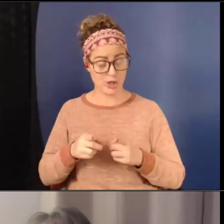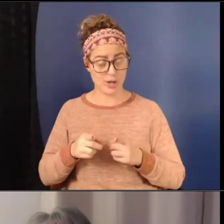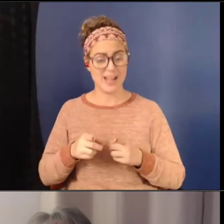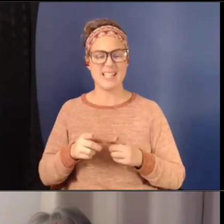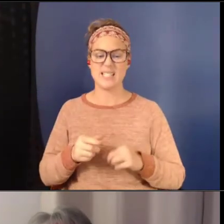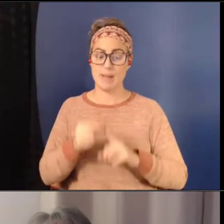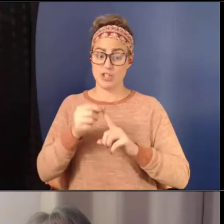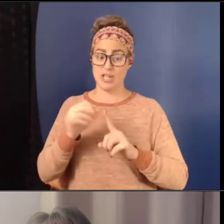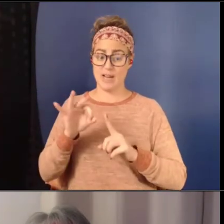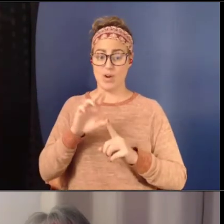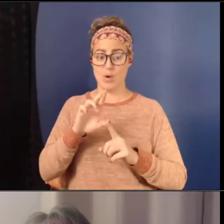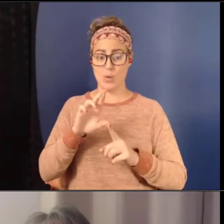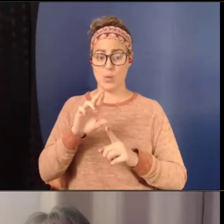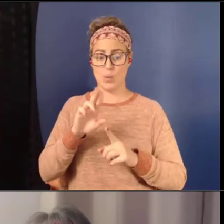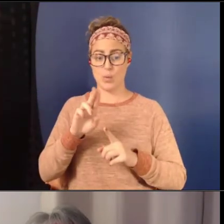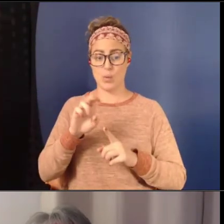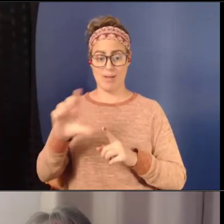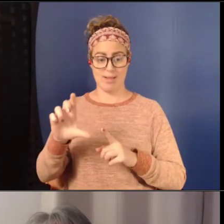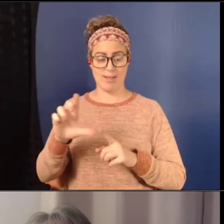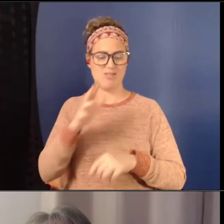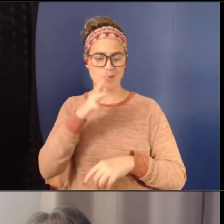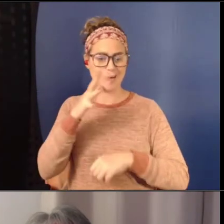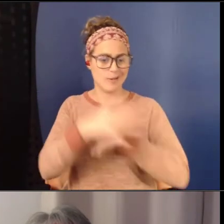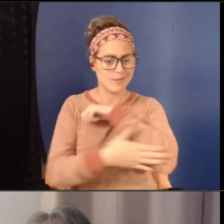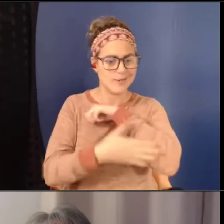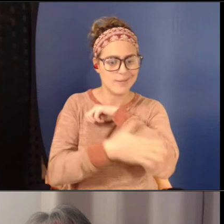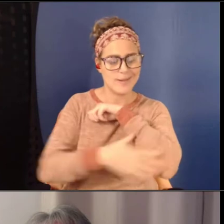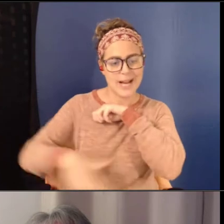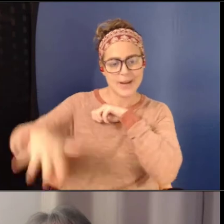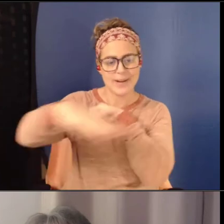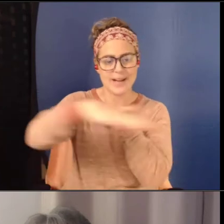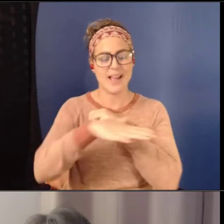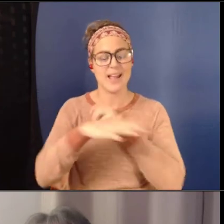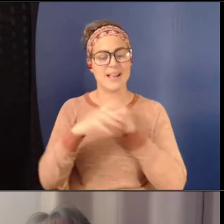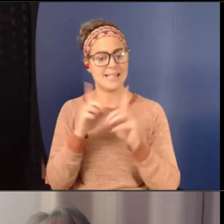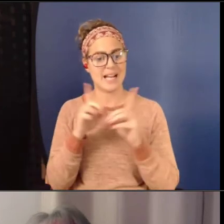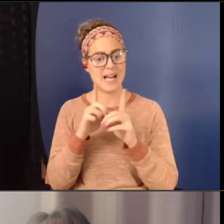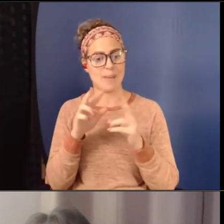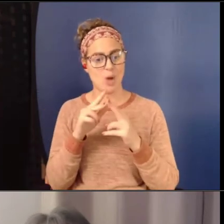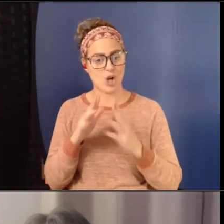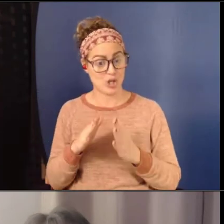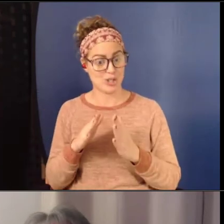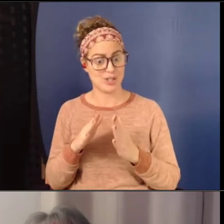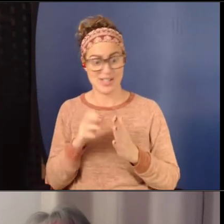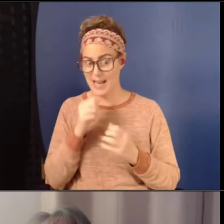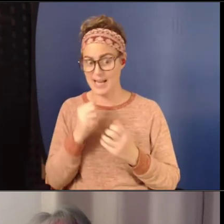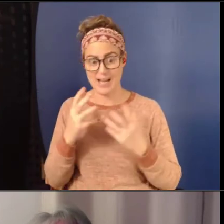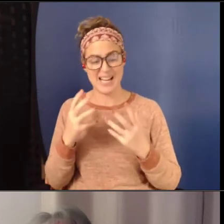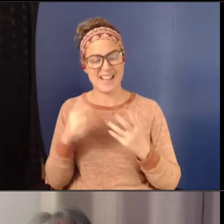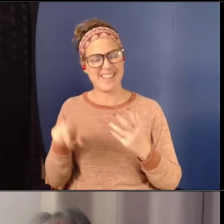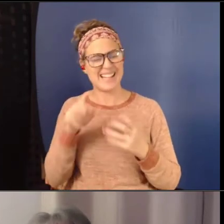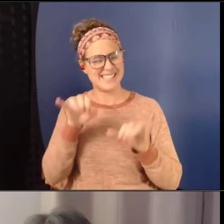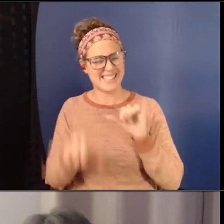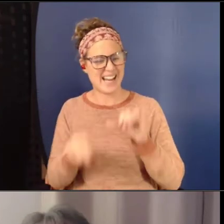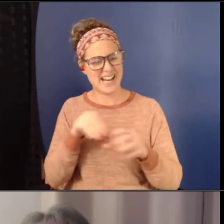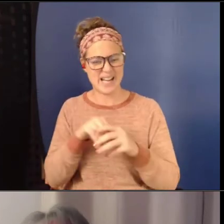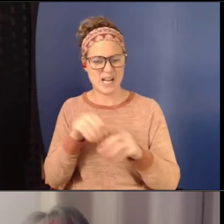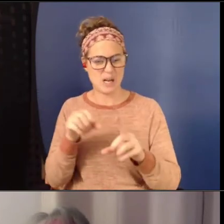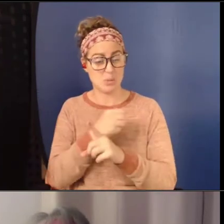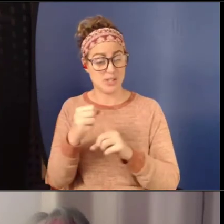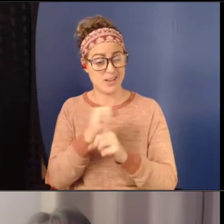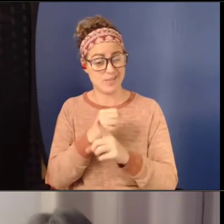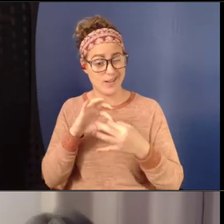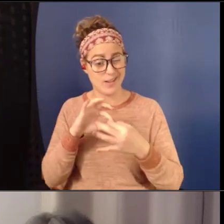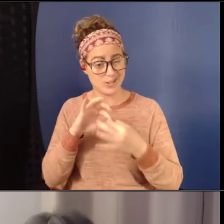area where the, the, the dating partners, there's not as many, but they just, they stay in abusive relationships because they think that they're not going to find